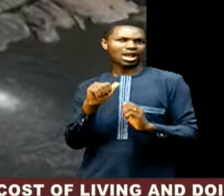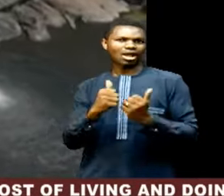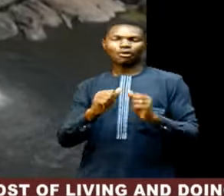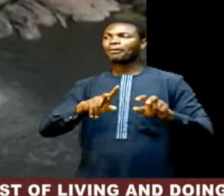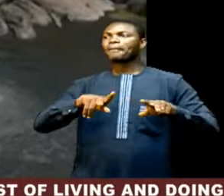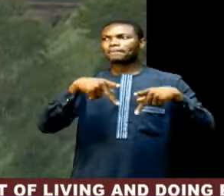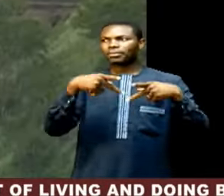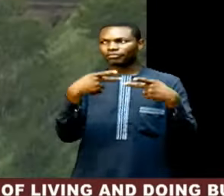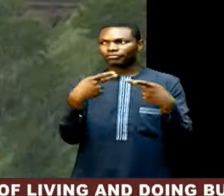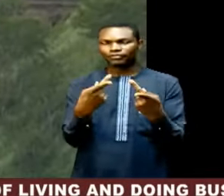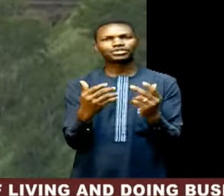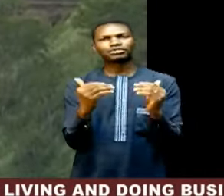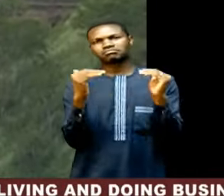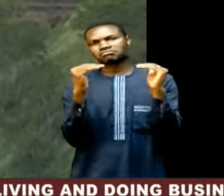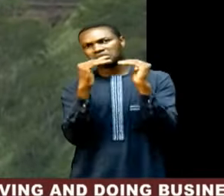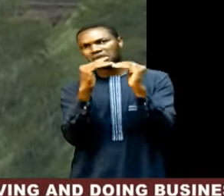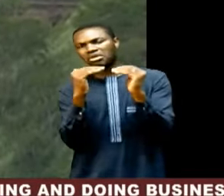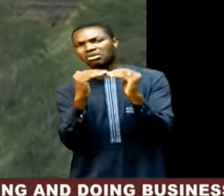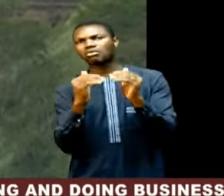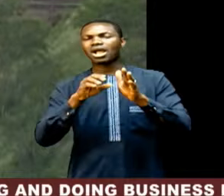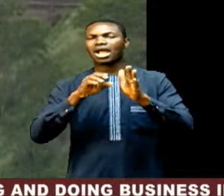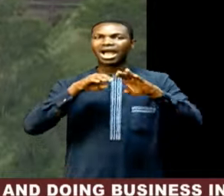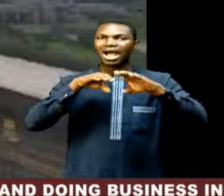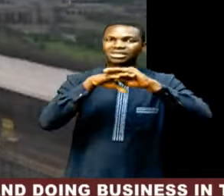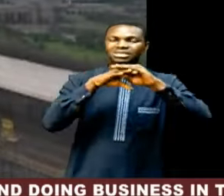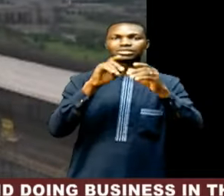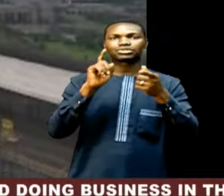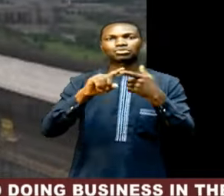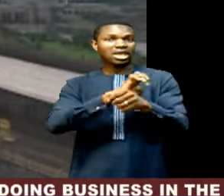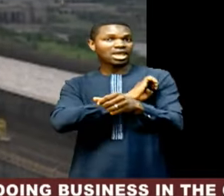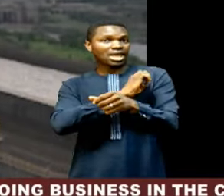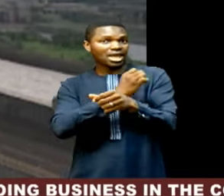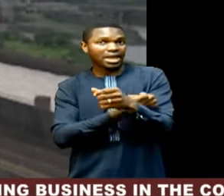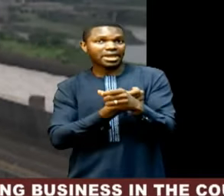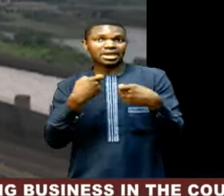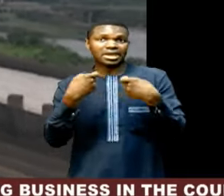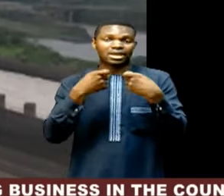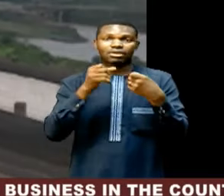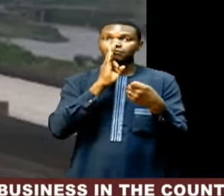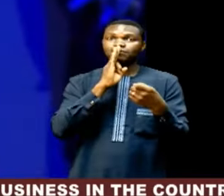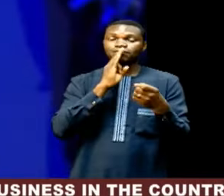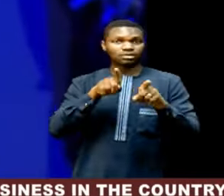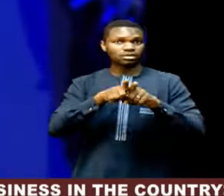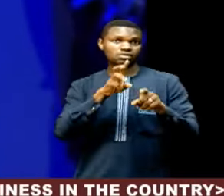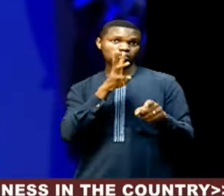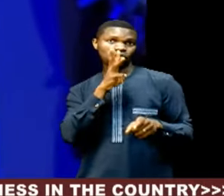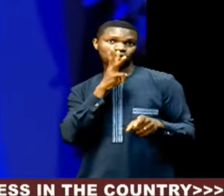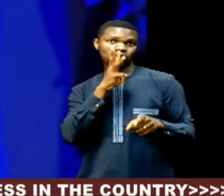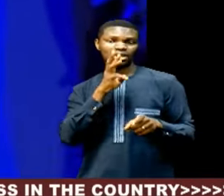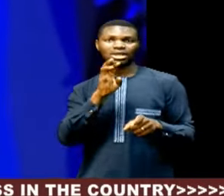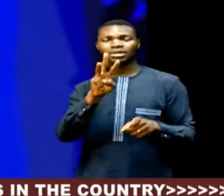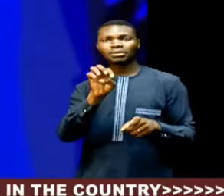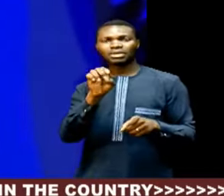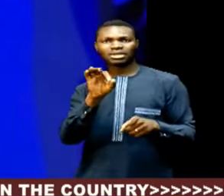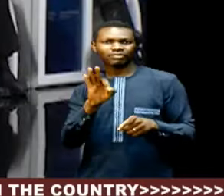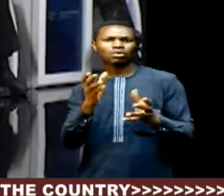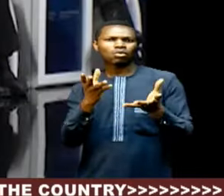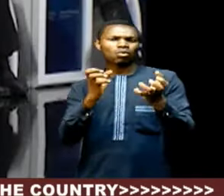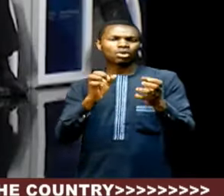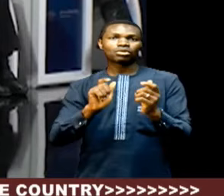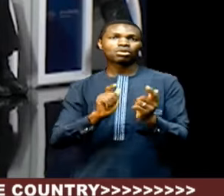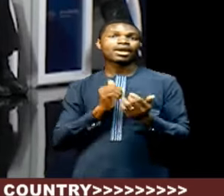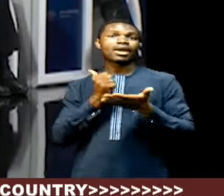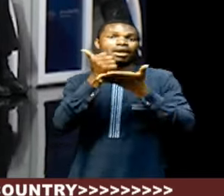inclusive access to energy, food, and water. The Forum's community is helping to meet these global goals